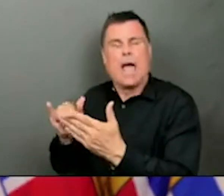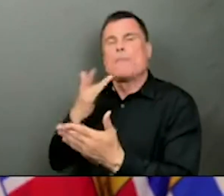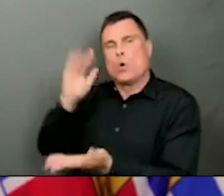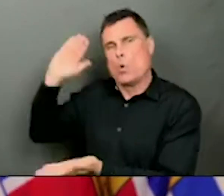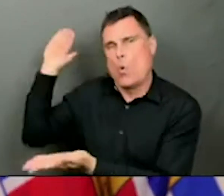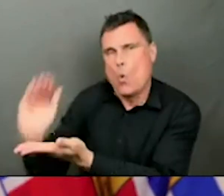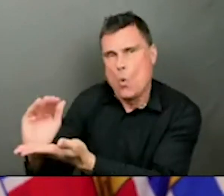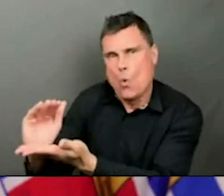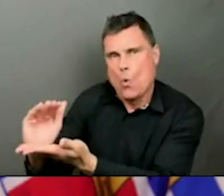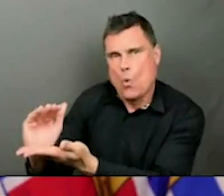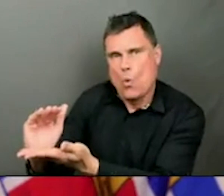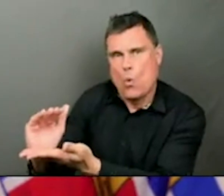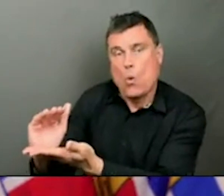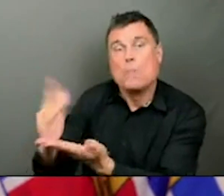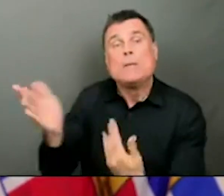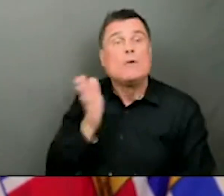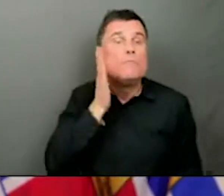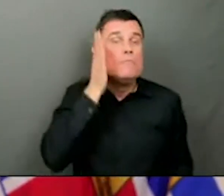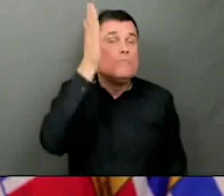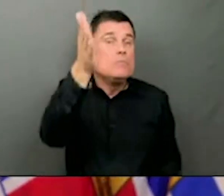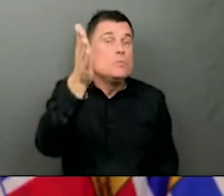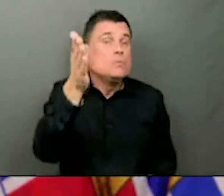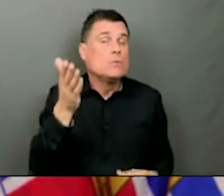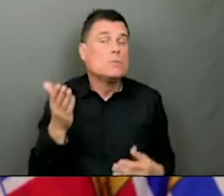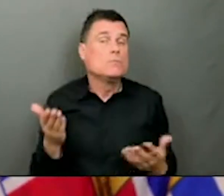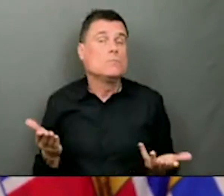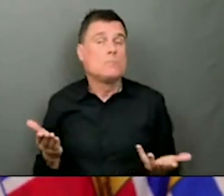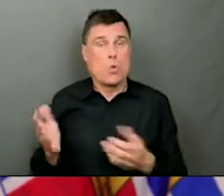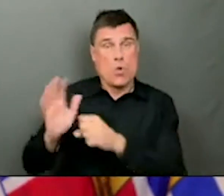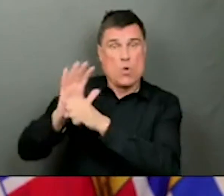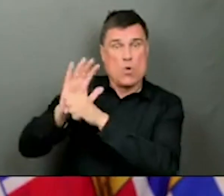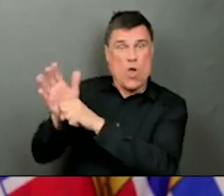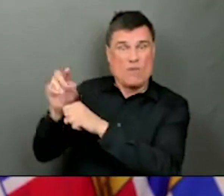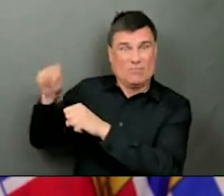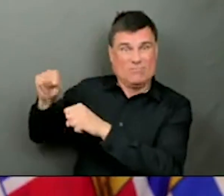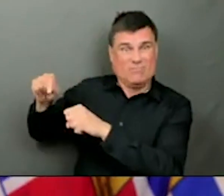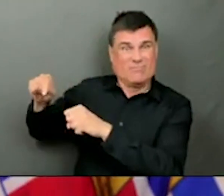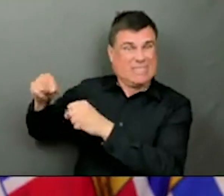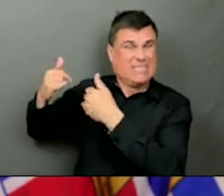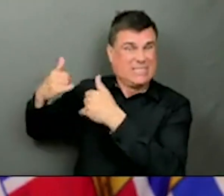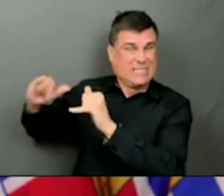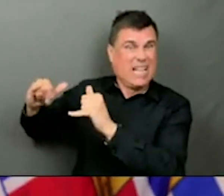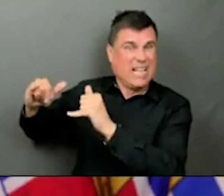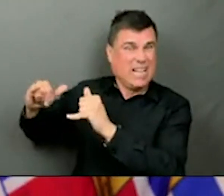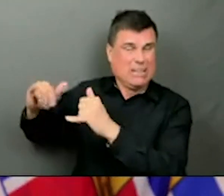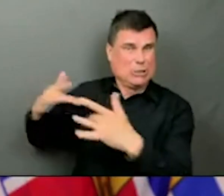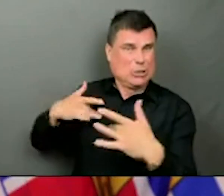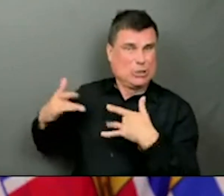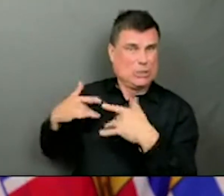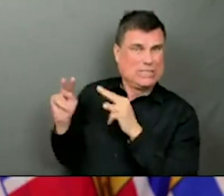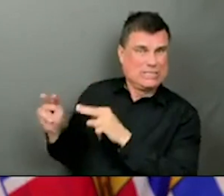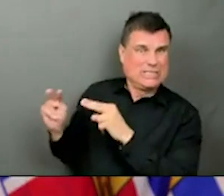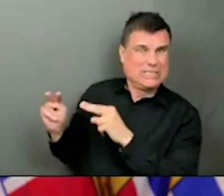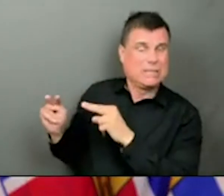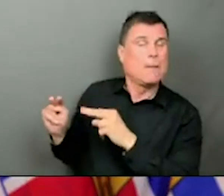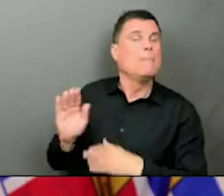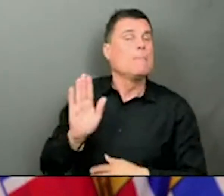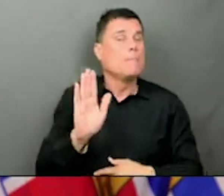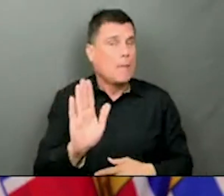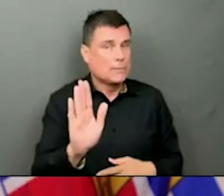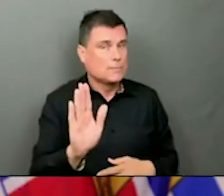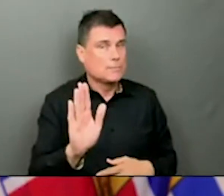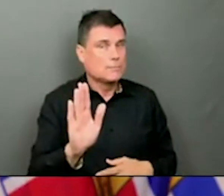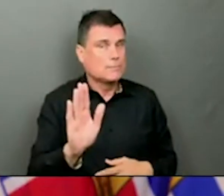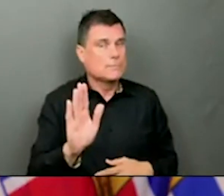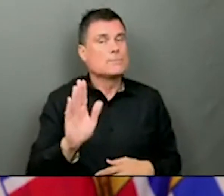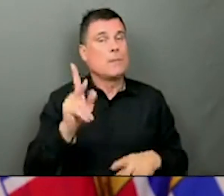They'll need to wear masks in certain situations. We'll need to make sure that we have rapid testing available to detect if somebody's sick,